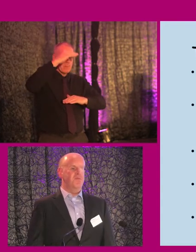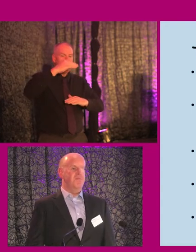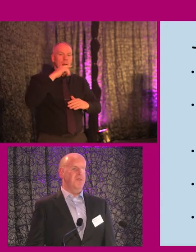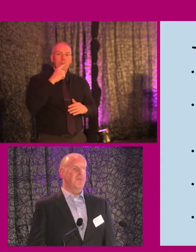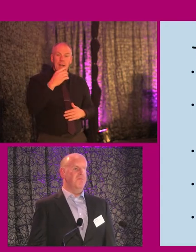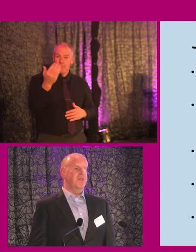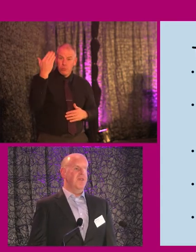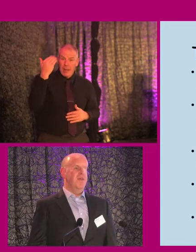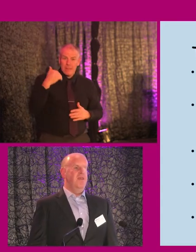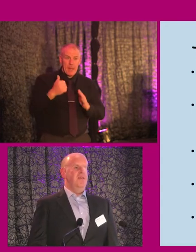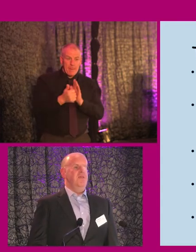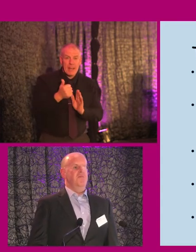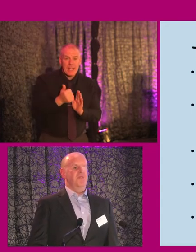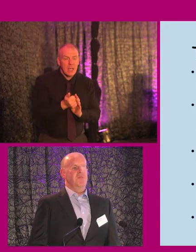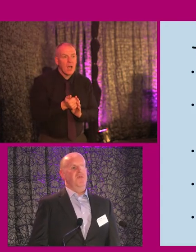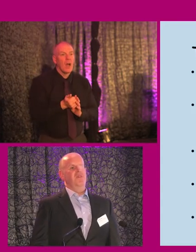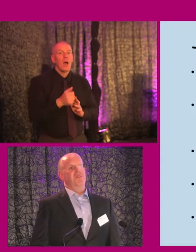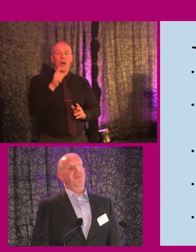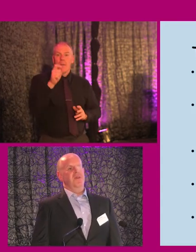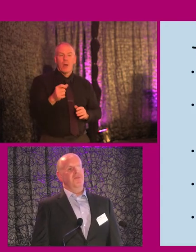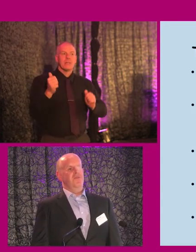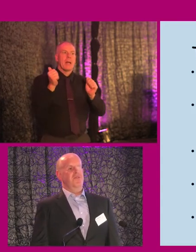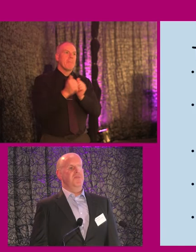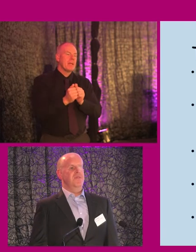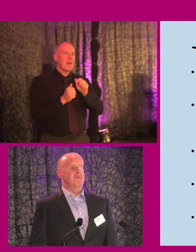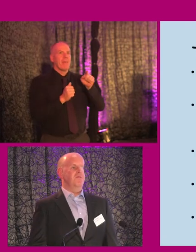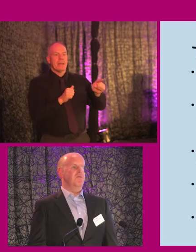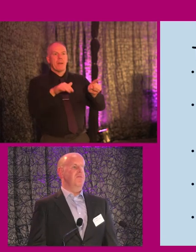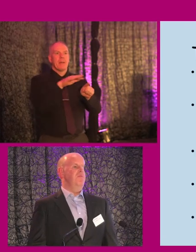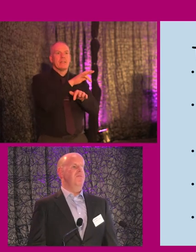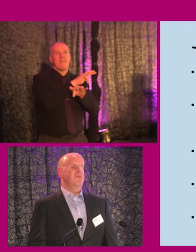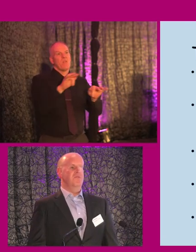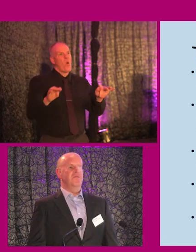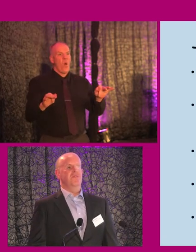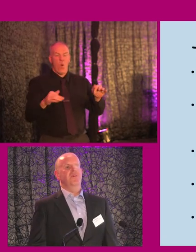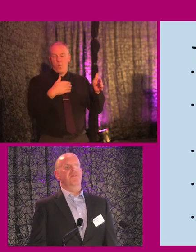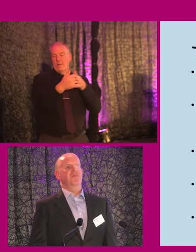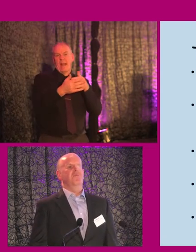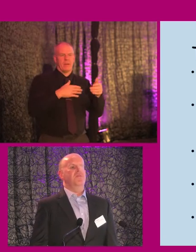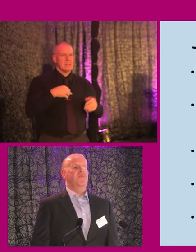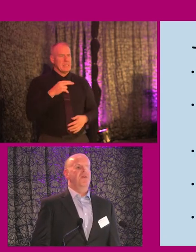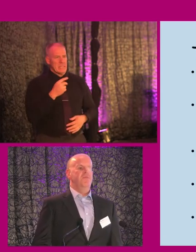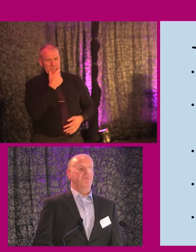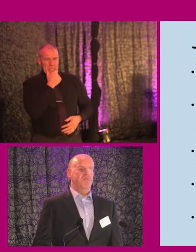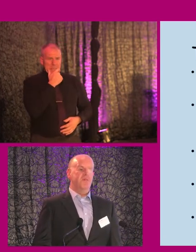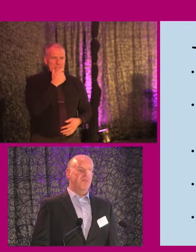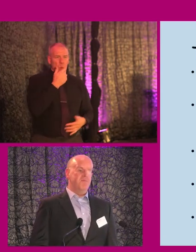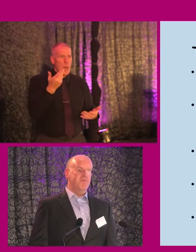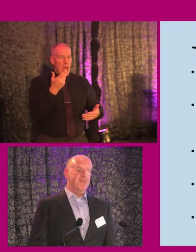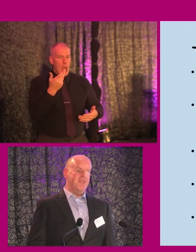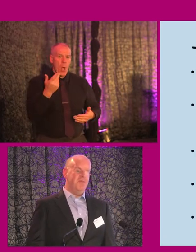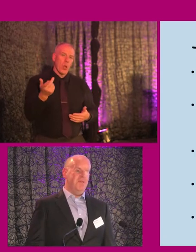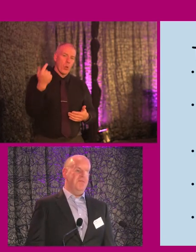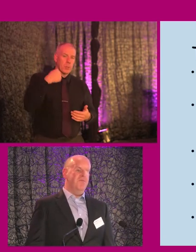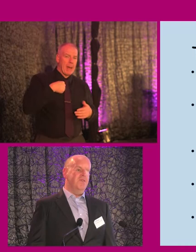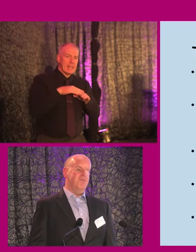an older building, if somebody said to me, can you meet me at such and such a place on the floor, such and such, I'd be kind of going, well, would you mind just coming to